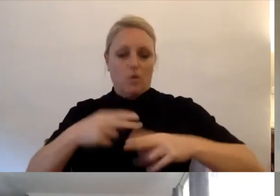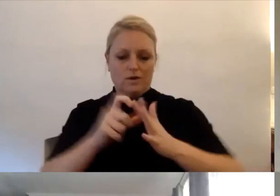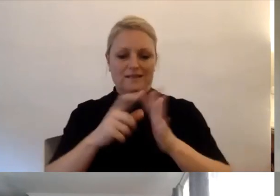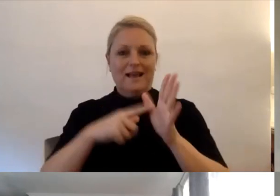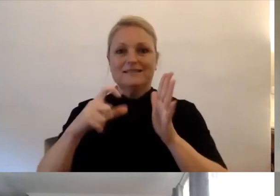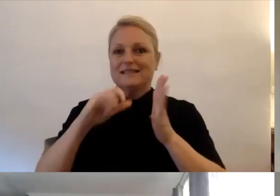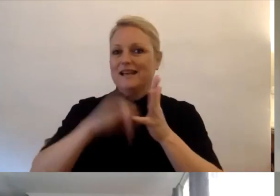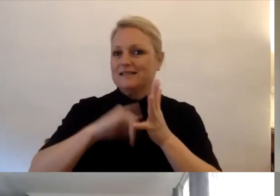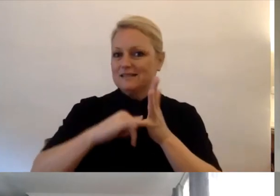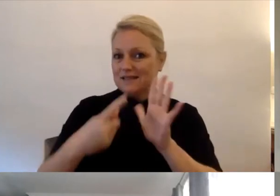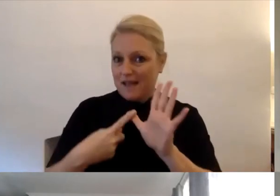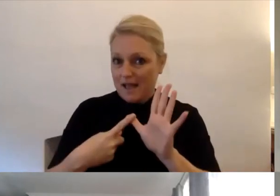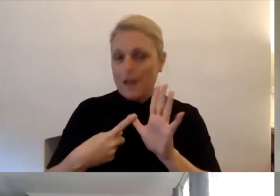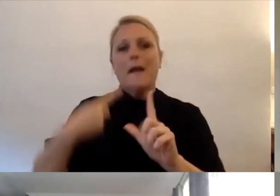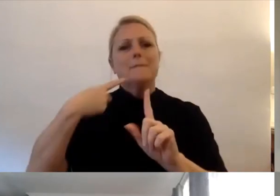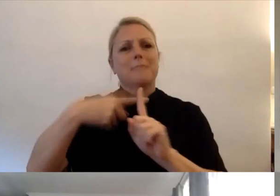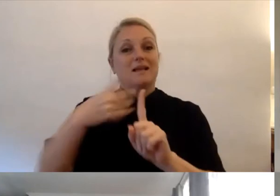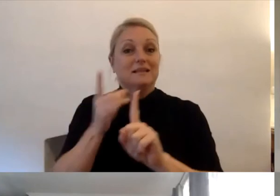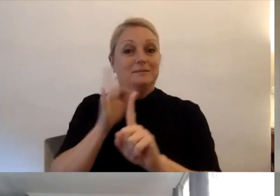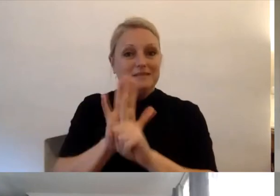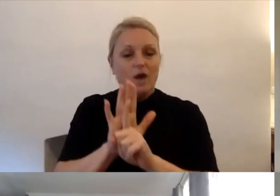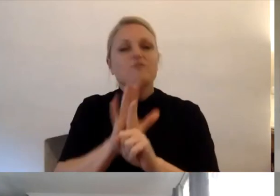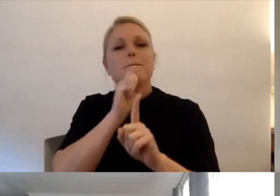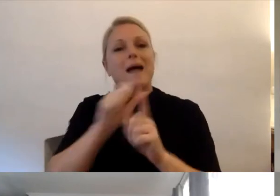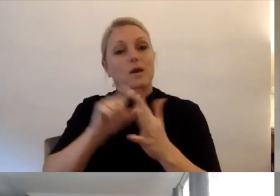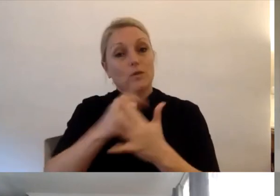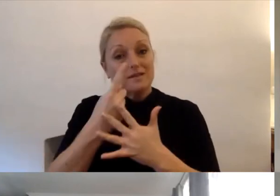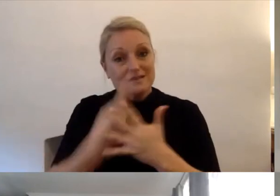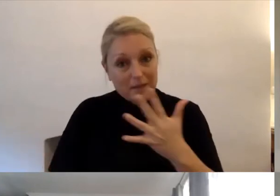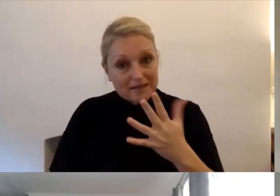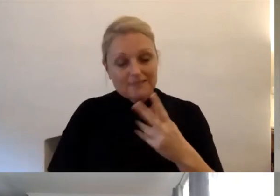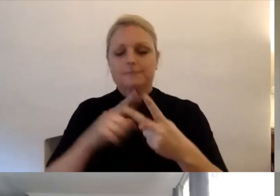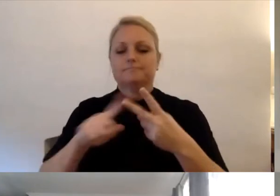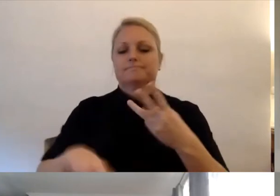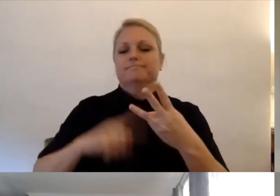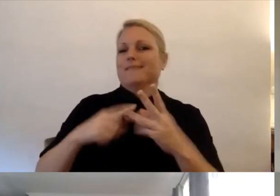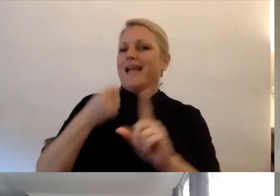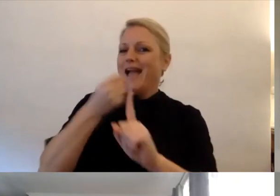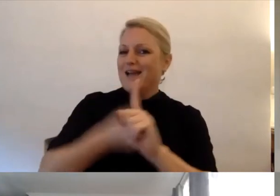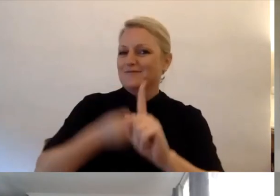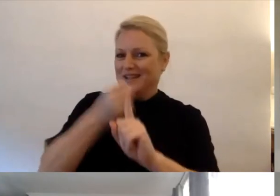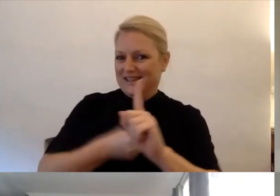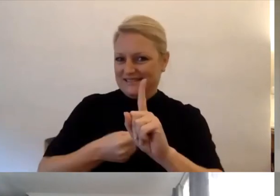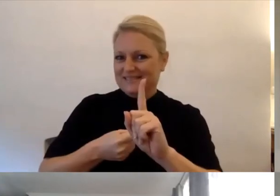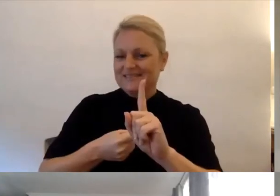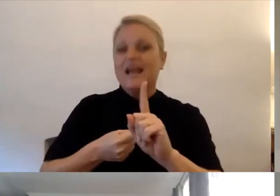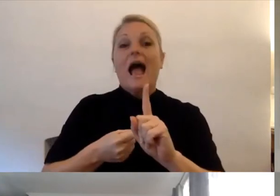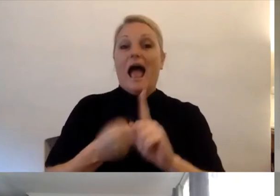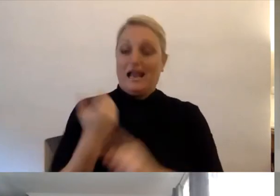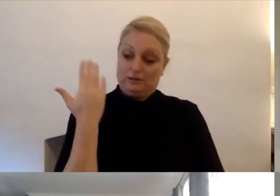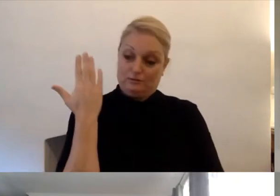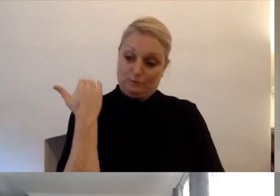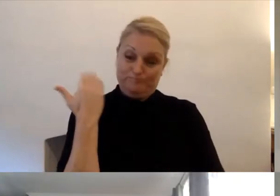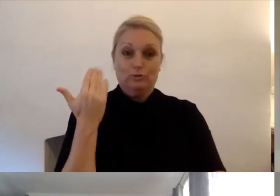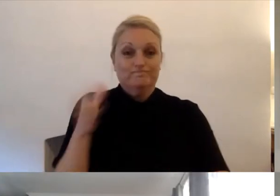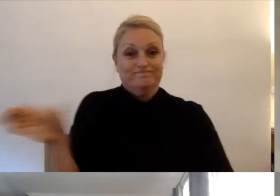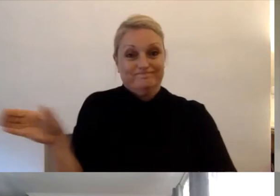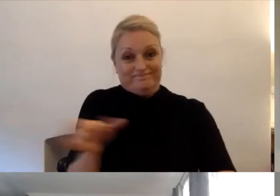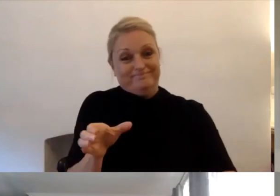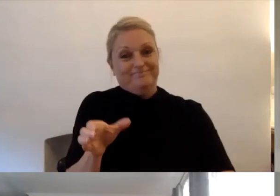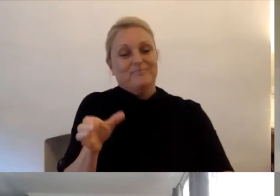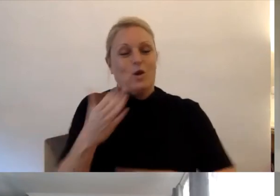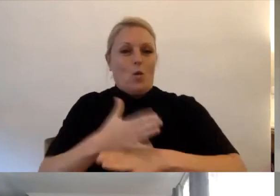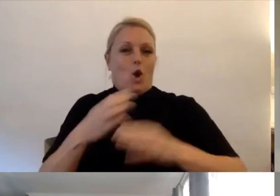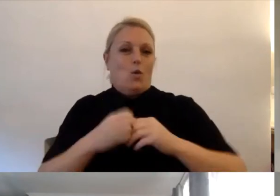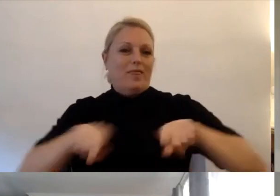disability and also engaging in disability advocacy and we're very proud for him to be our newest staff member. So I will